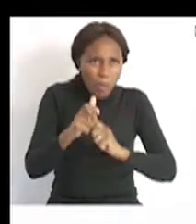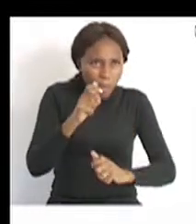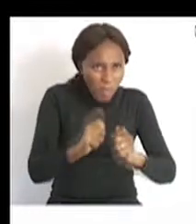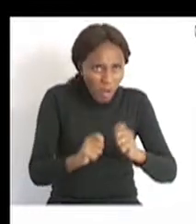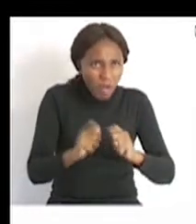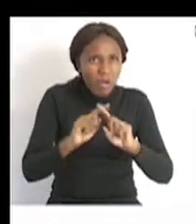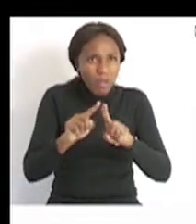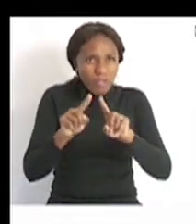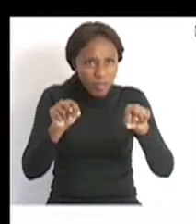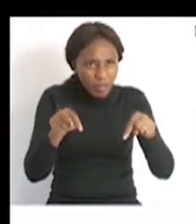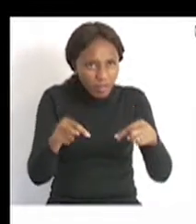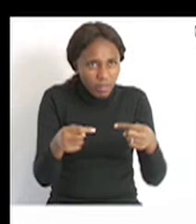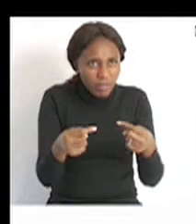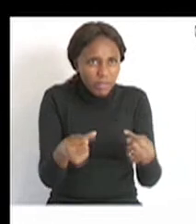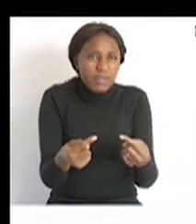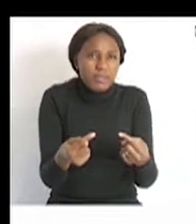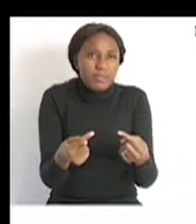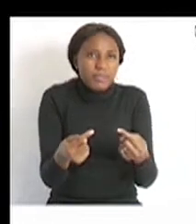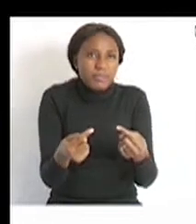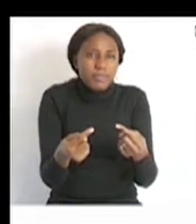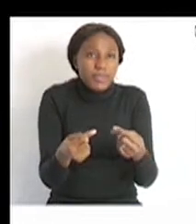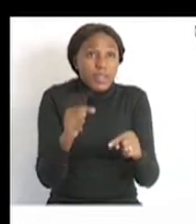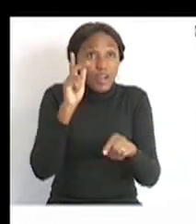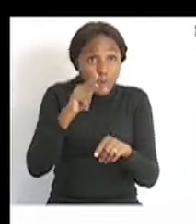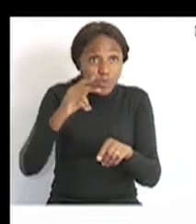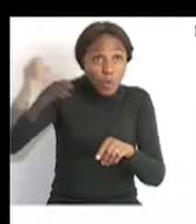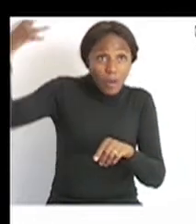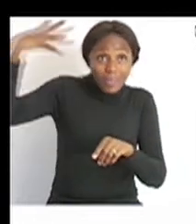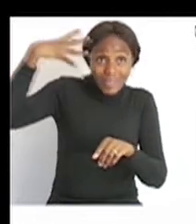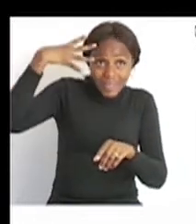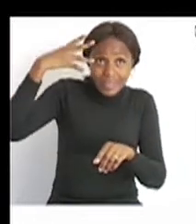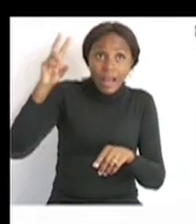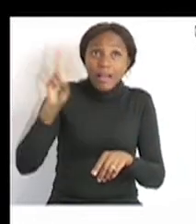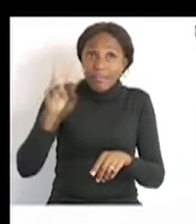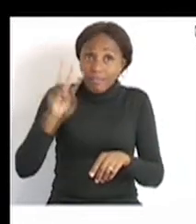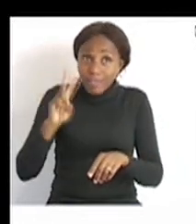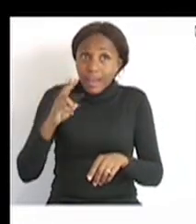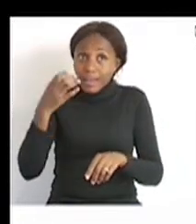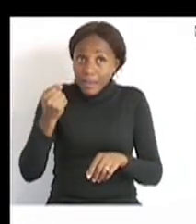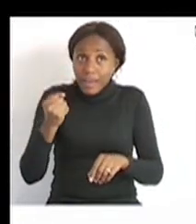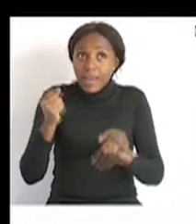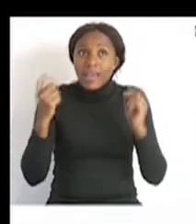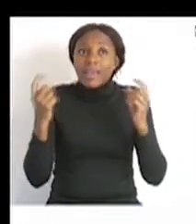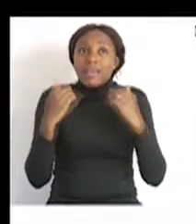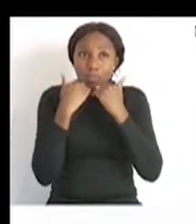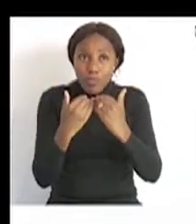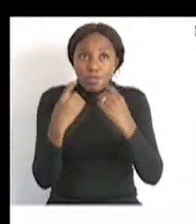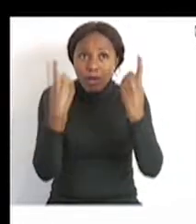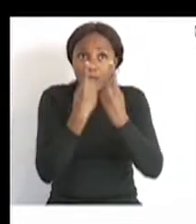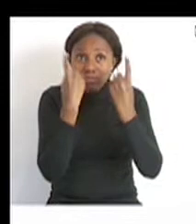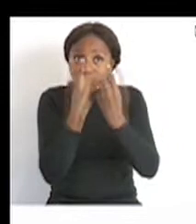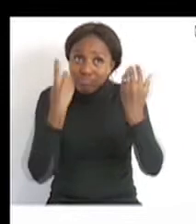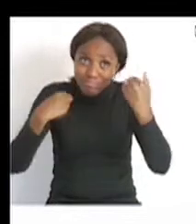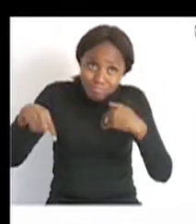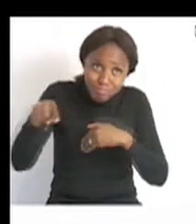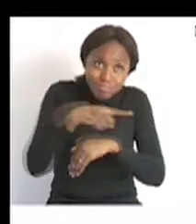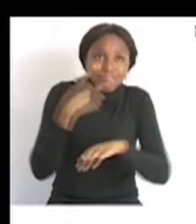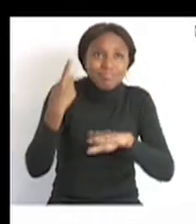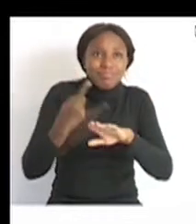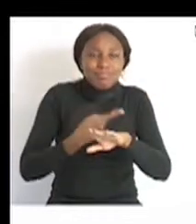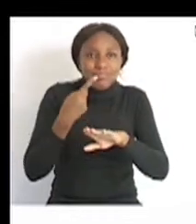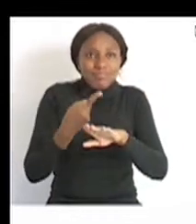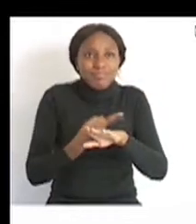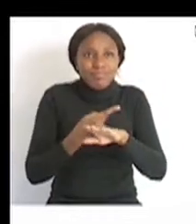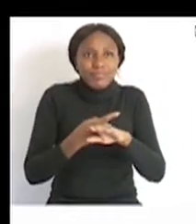one type of vitamin that you get from the sun. So it is important to play outside as well. Let's move on to the second last one,